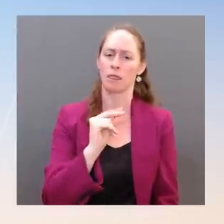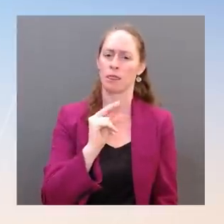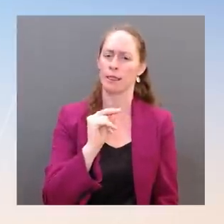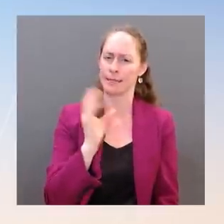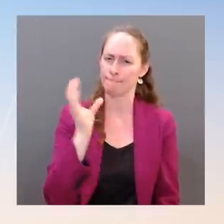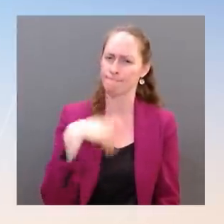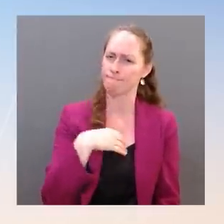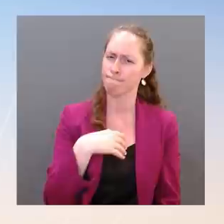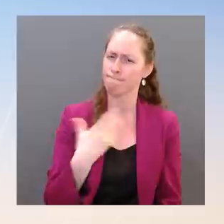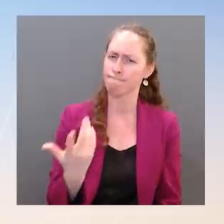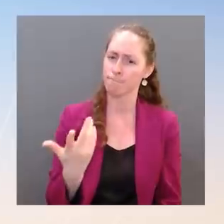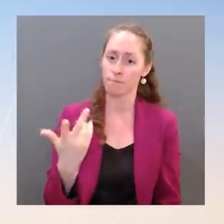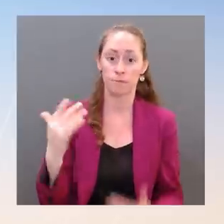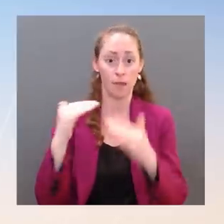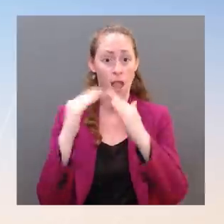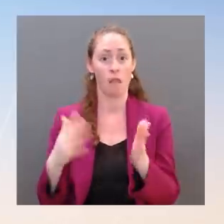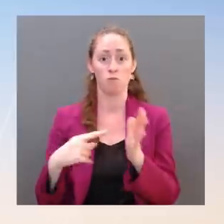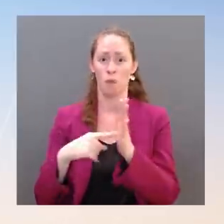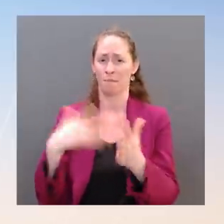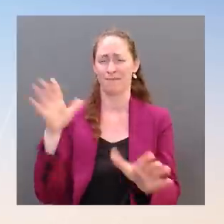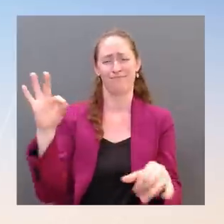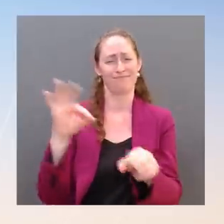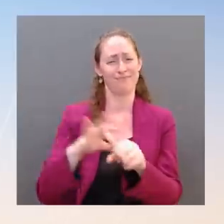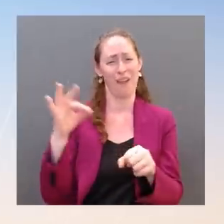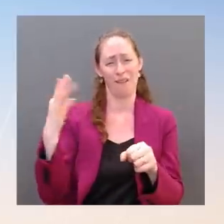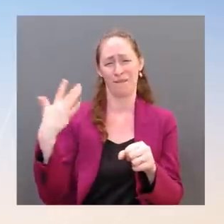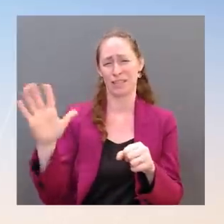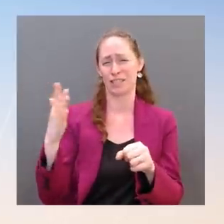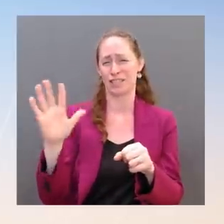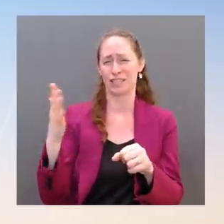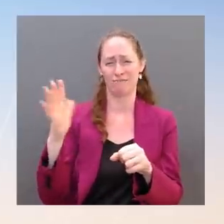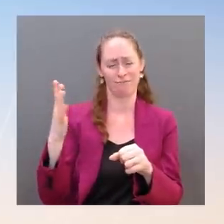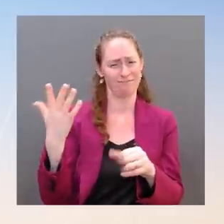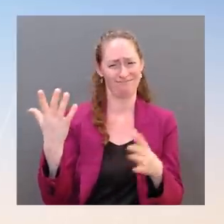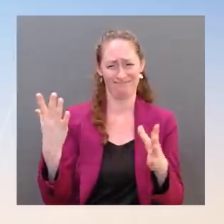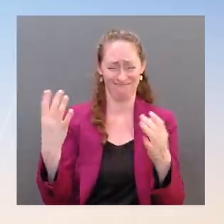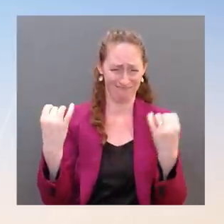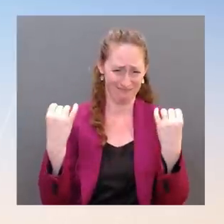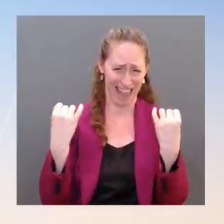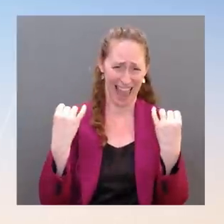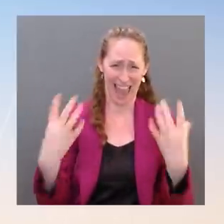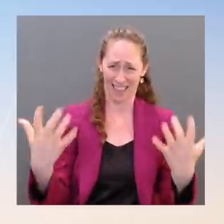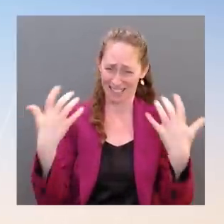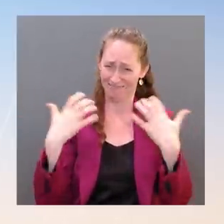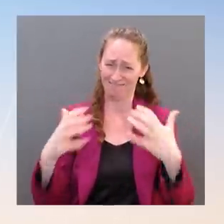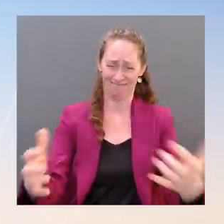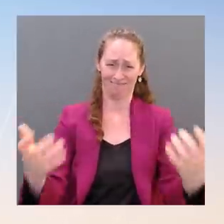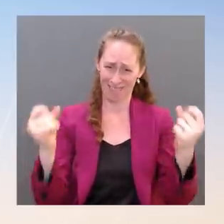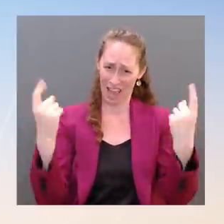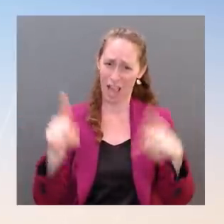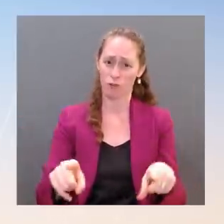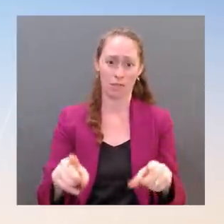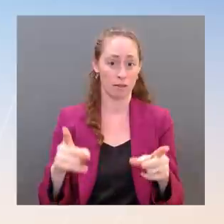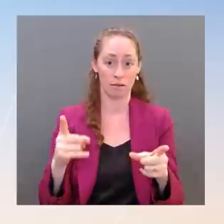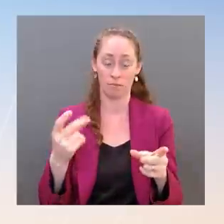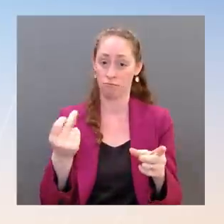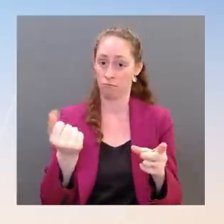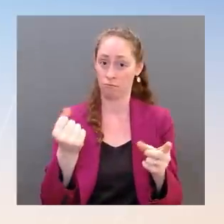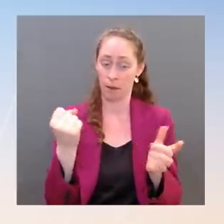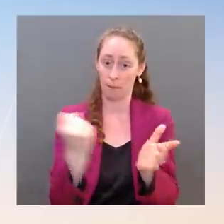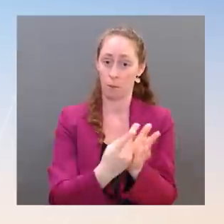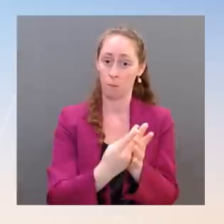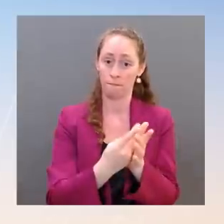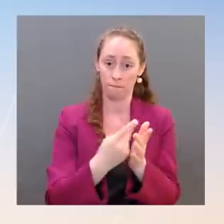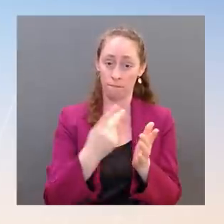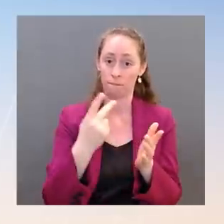overwhelmingly, not just in favor of approving what the president sent up, which was $33 billion, but